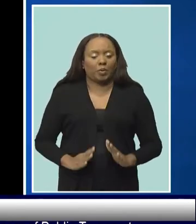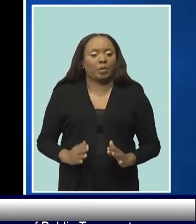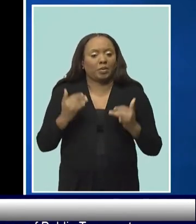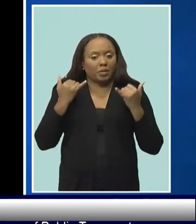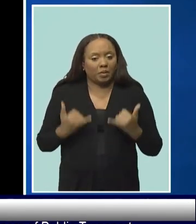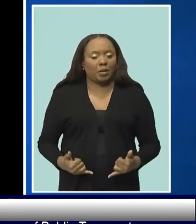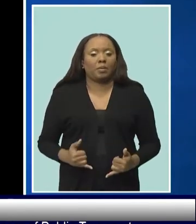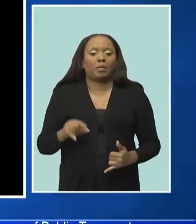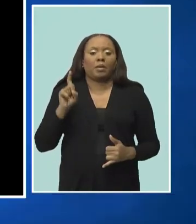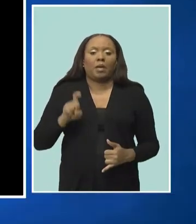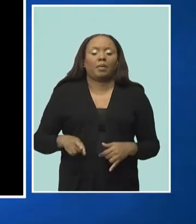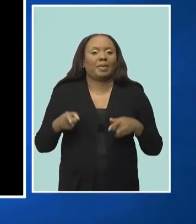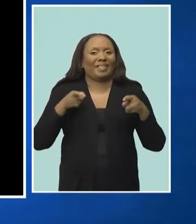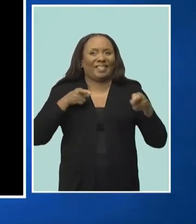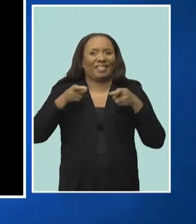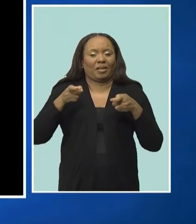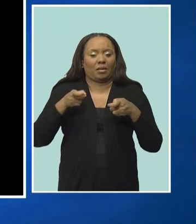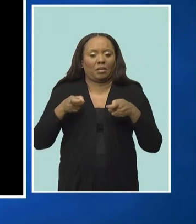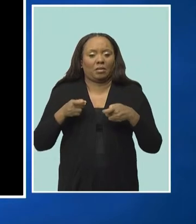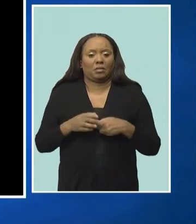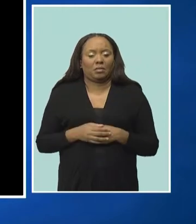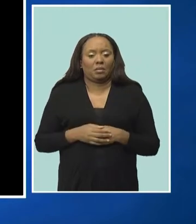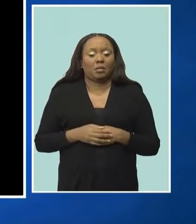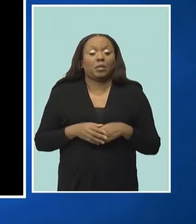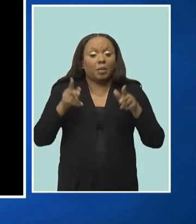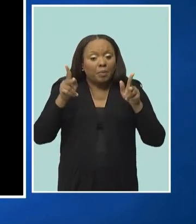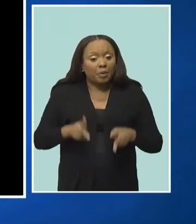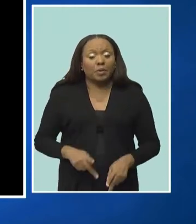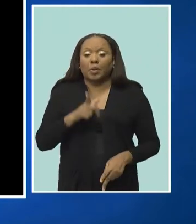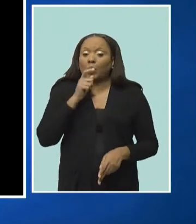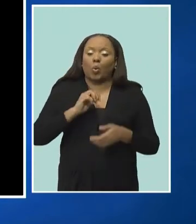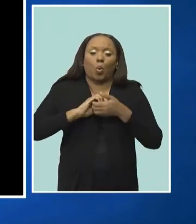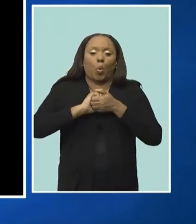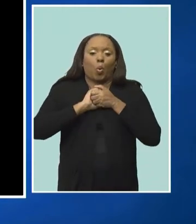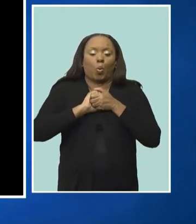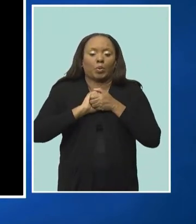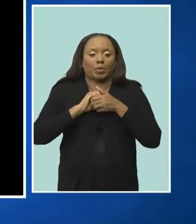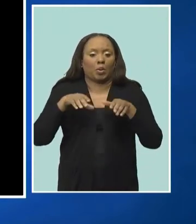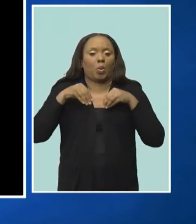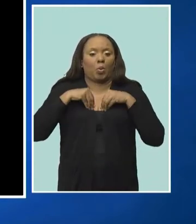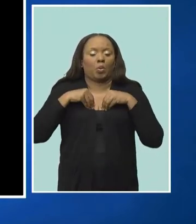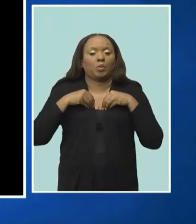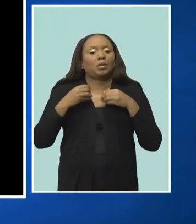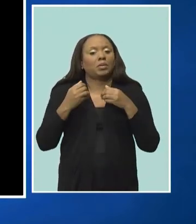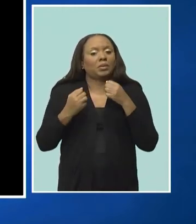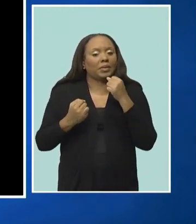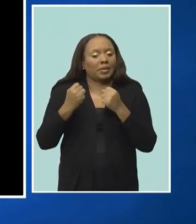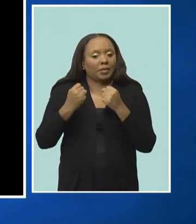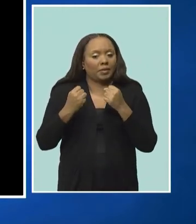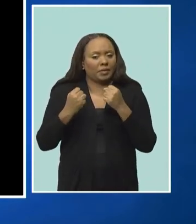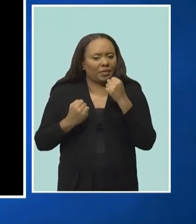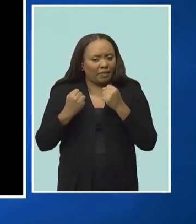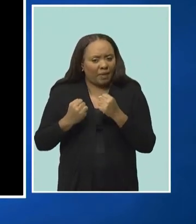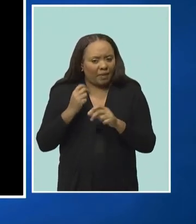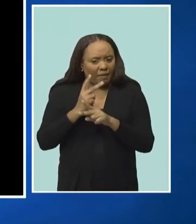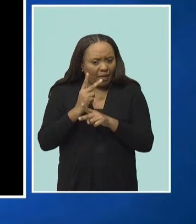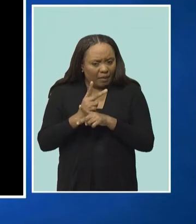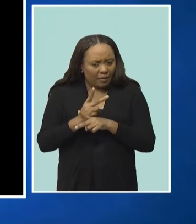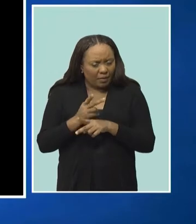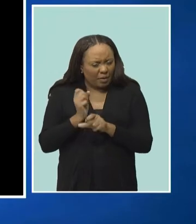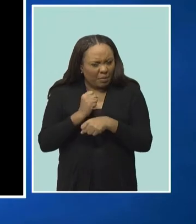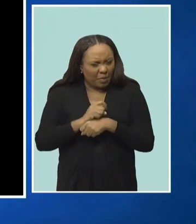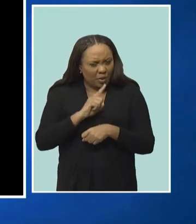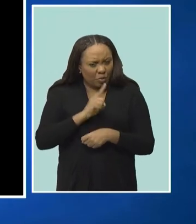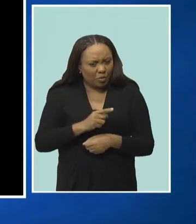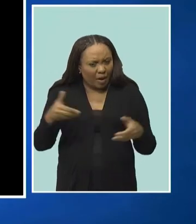more so than ever. It underscores this point. So, he or she has to ensure that he or she